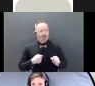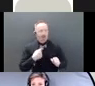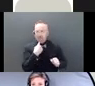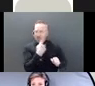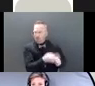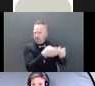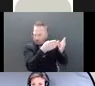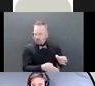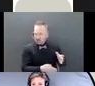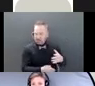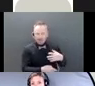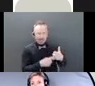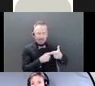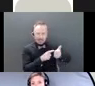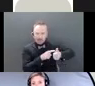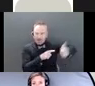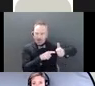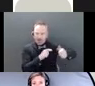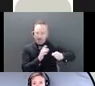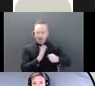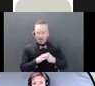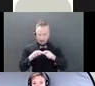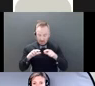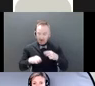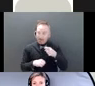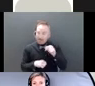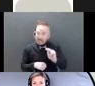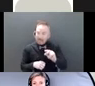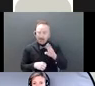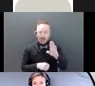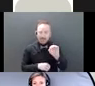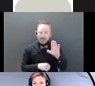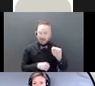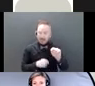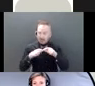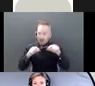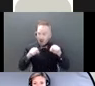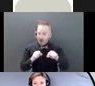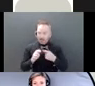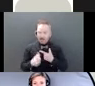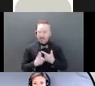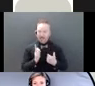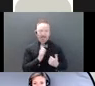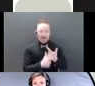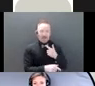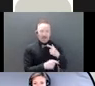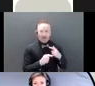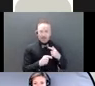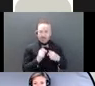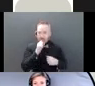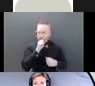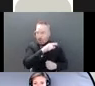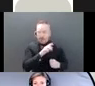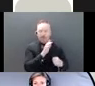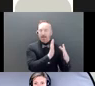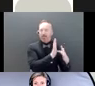you know, they're supposed to give your pin card or your debit card to someone. They may have disclosed that and someone's, you know, helped themselves more